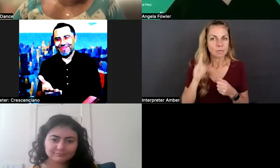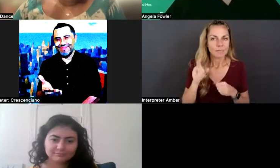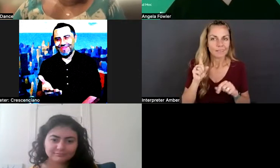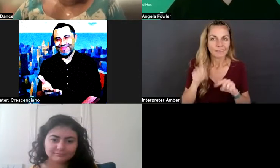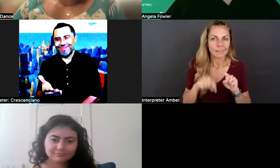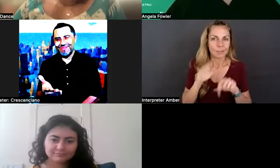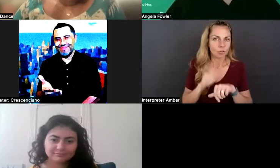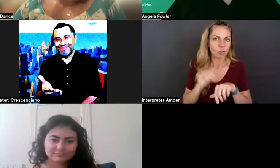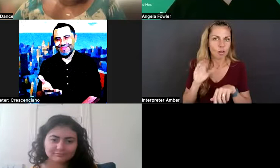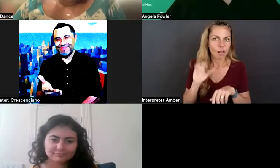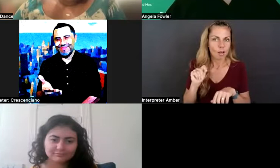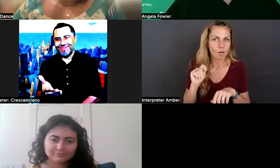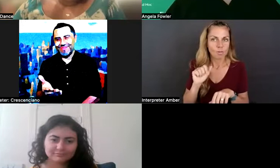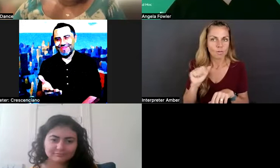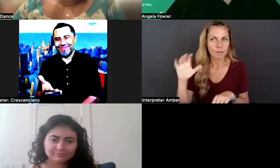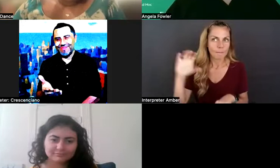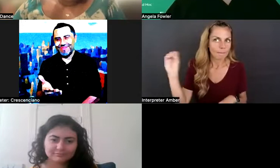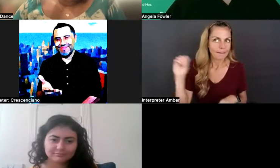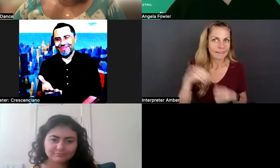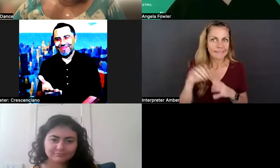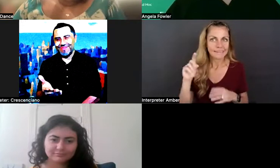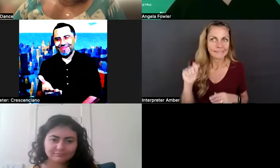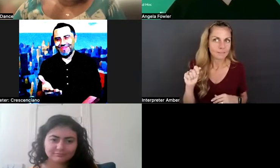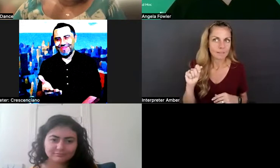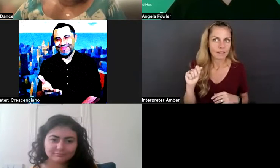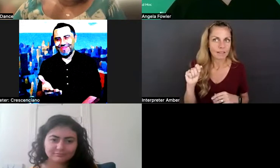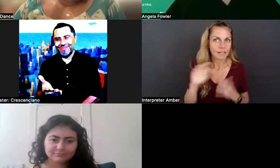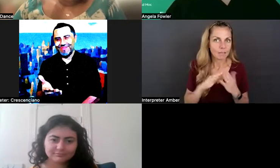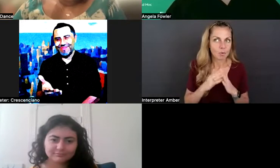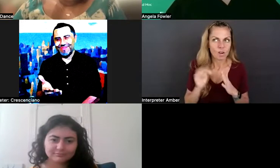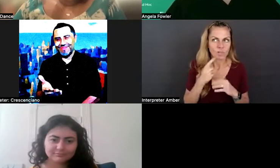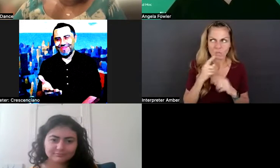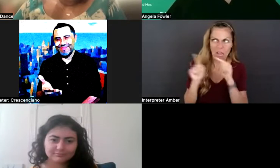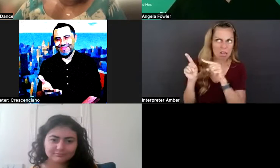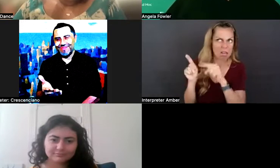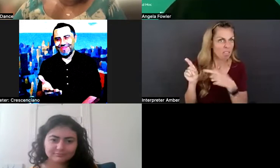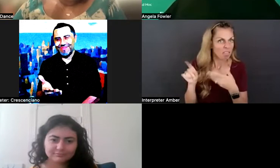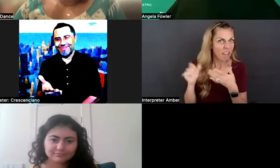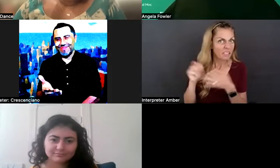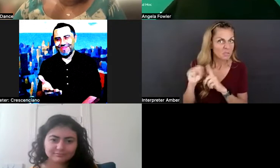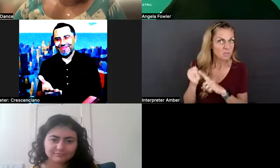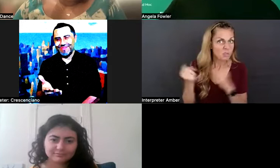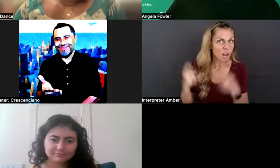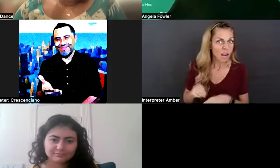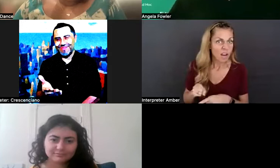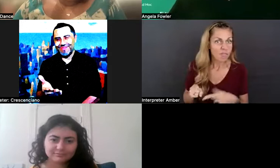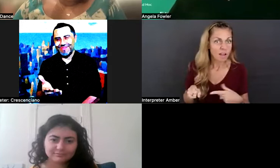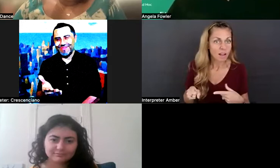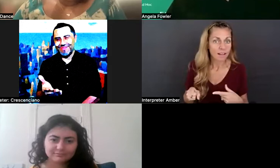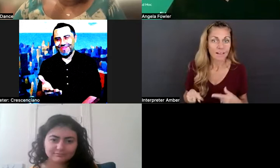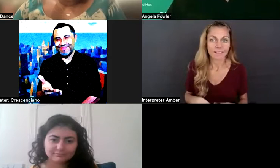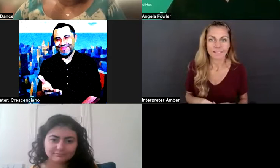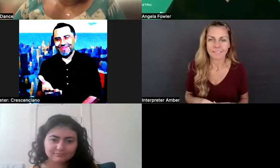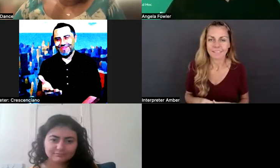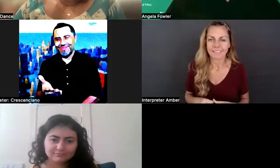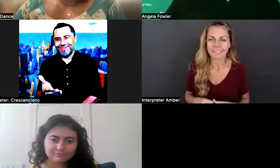within the disability community or elsewhere to let other, other folks know, Hey, like this situation happened. And like, I, and you, you want to